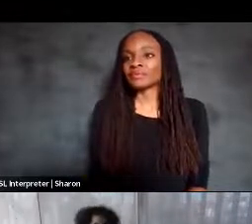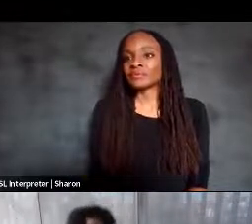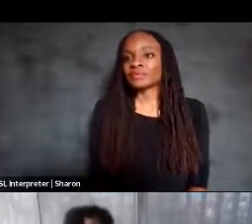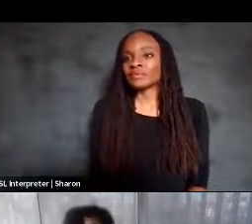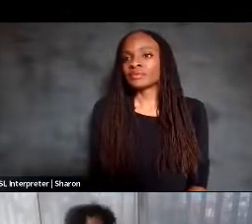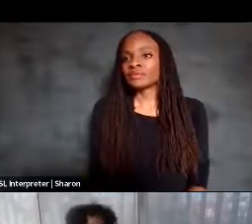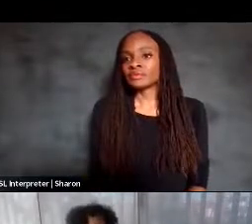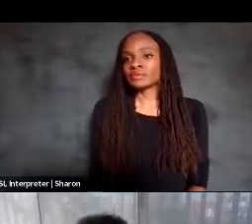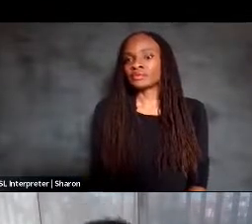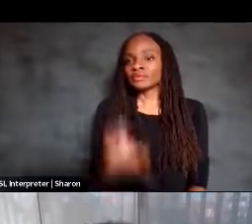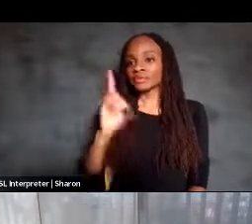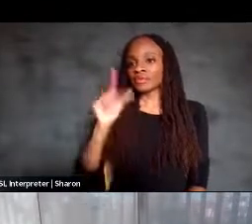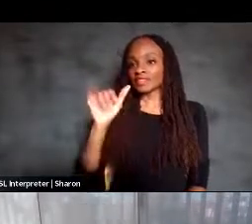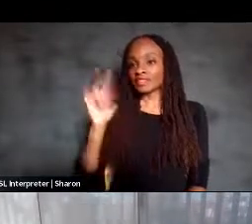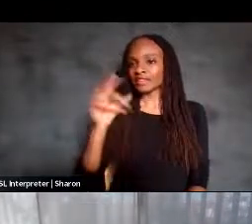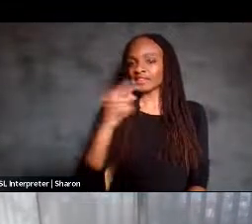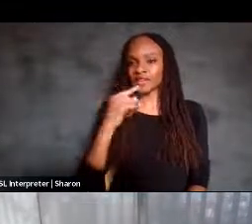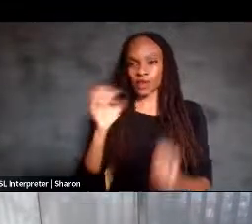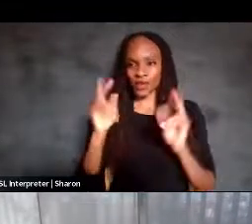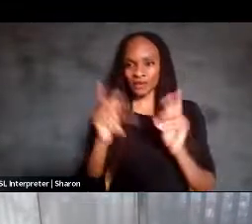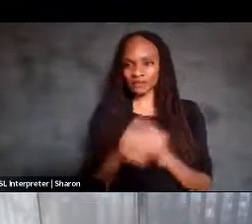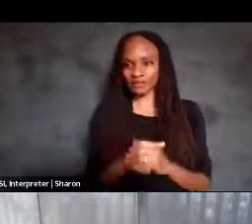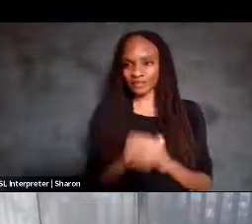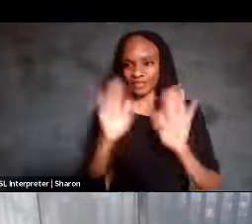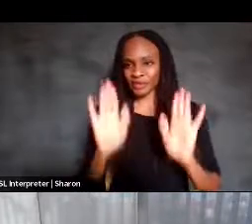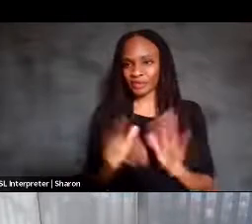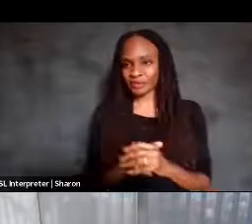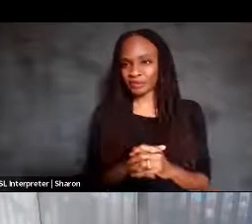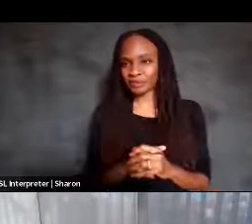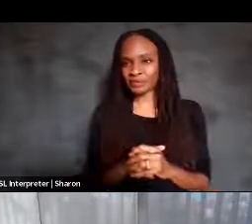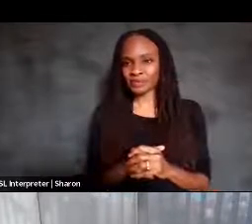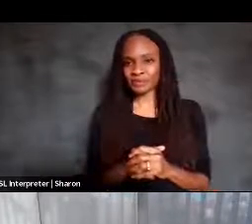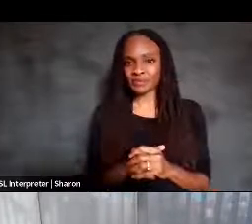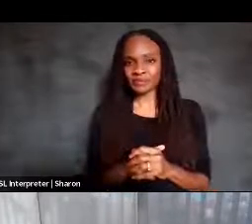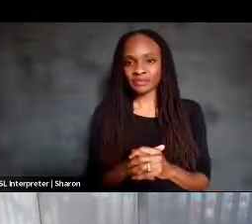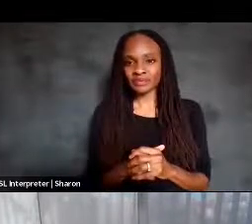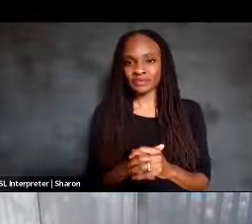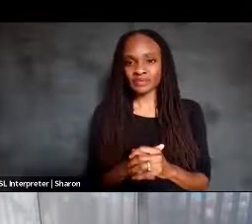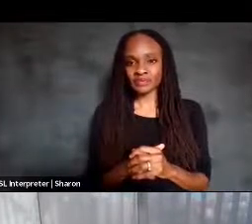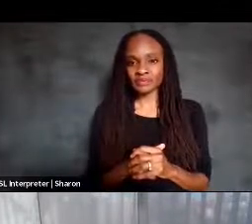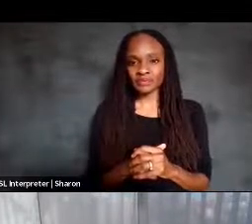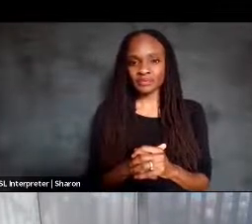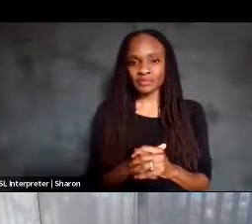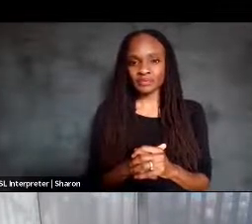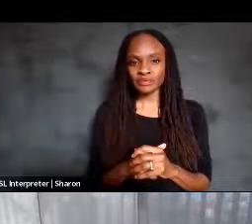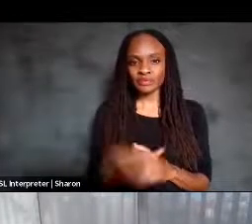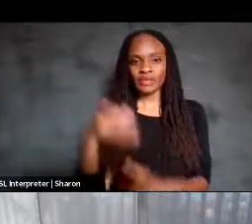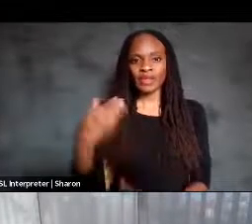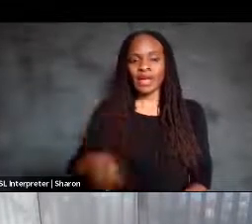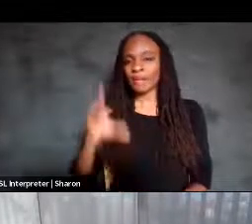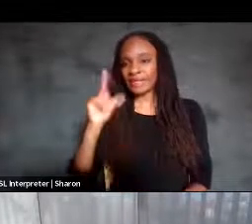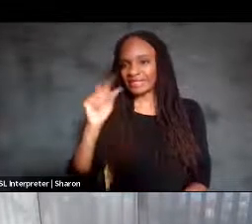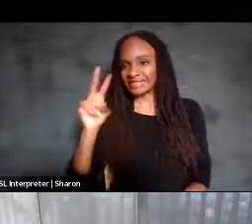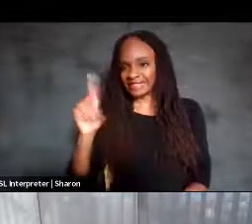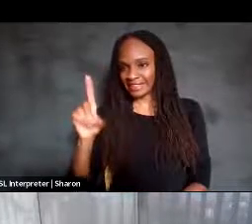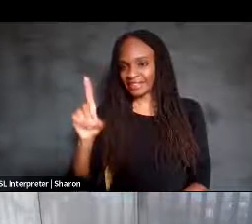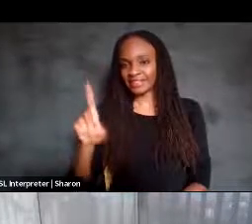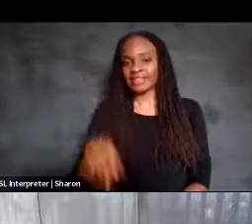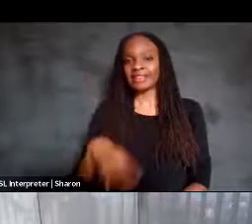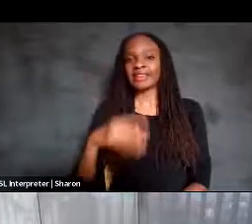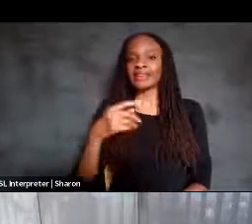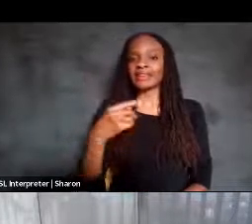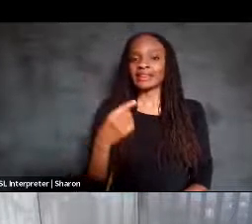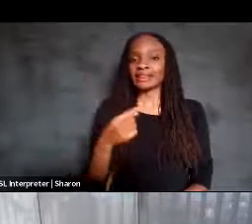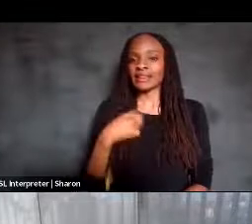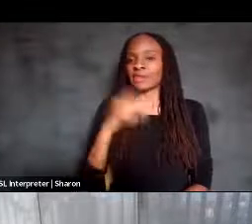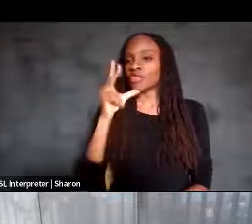All right. Great. This is David again. To reintroduce myself, I'm a, in my